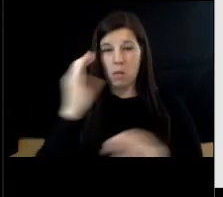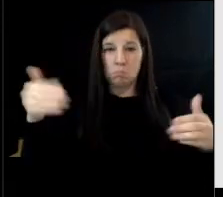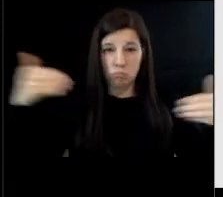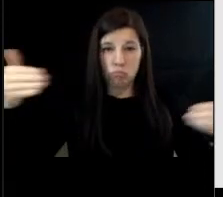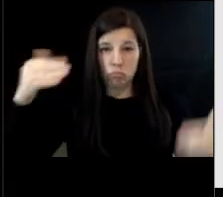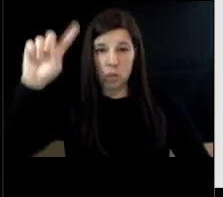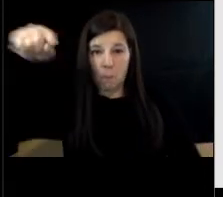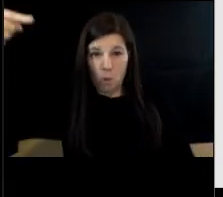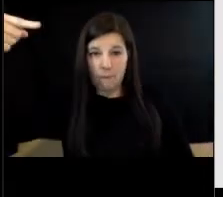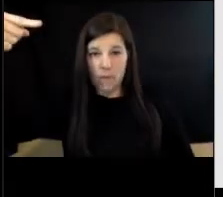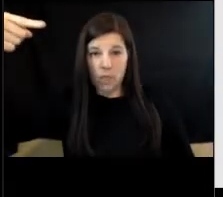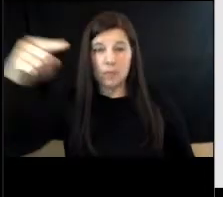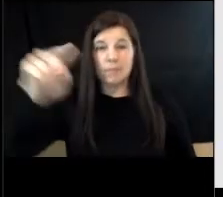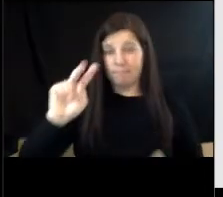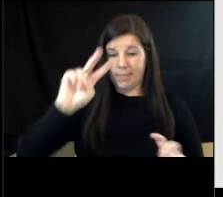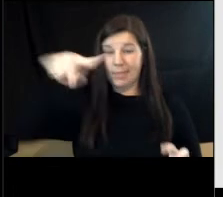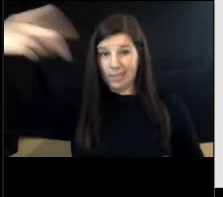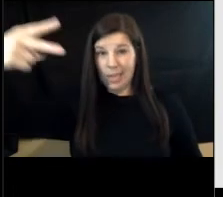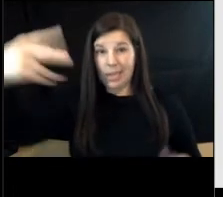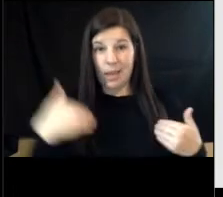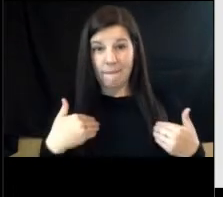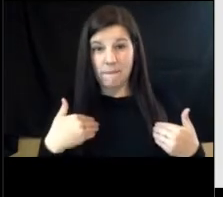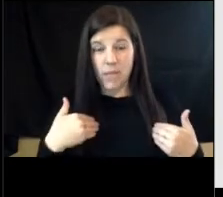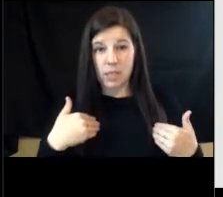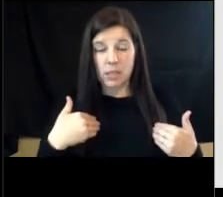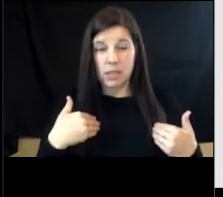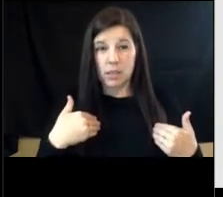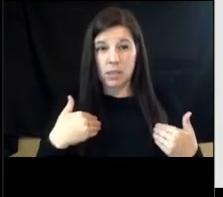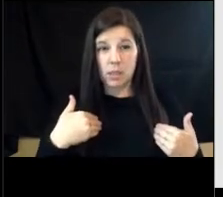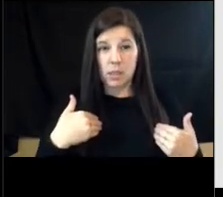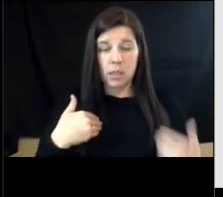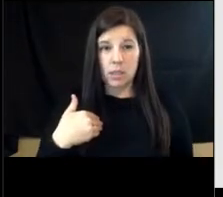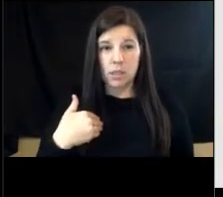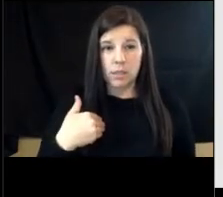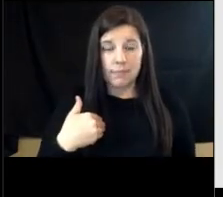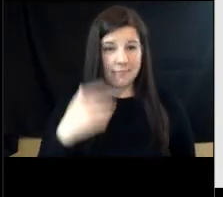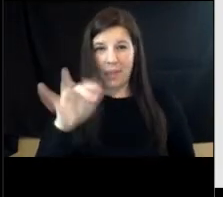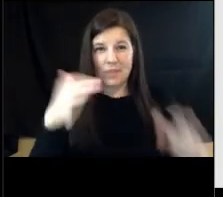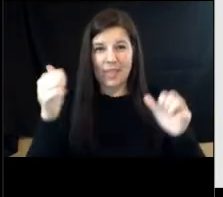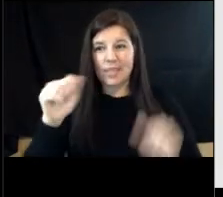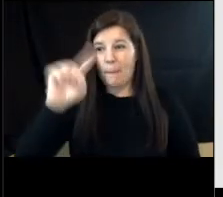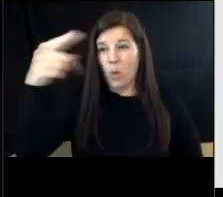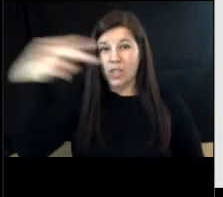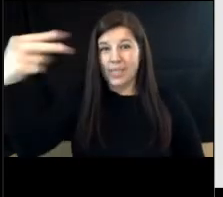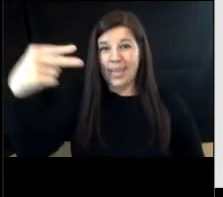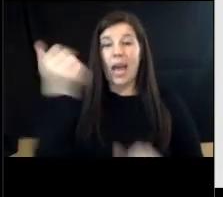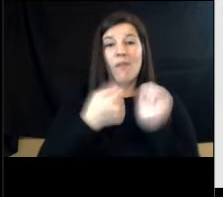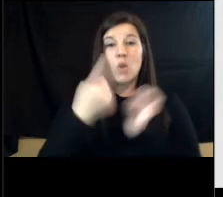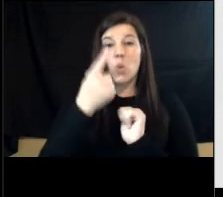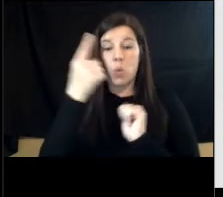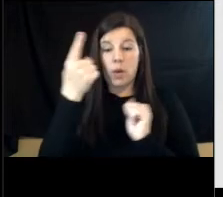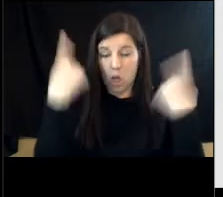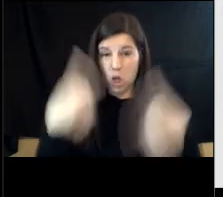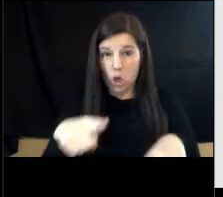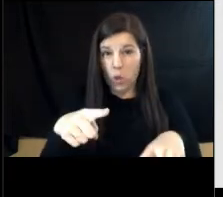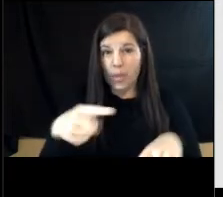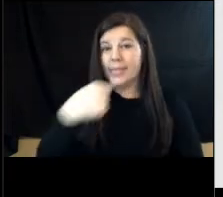have a motion then second okay so that was really fast we have a motion in a second all those in favor appointing alexander ran bomb